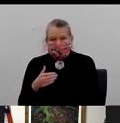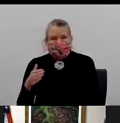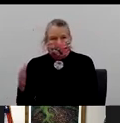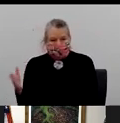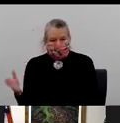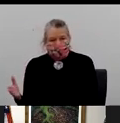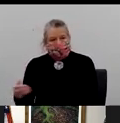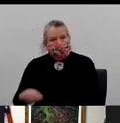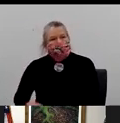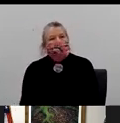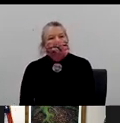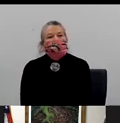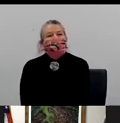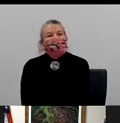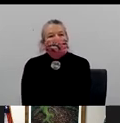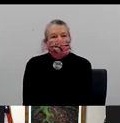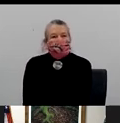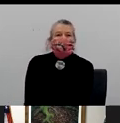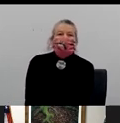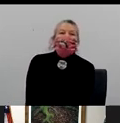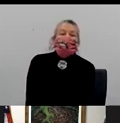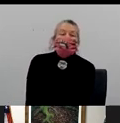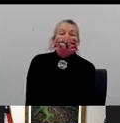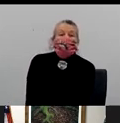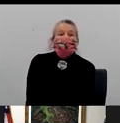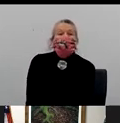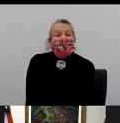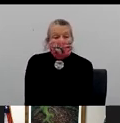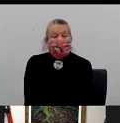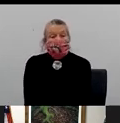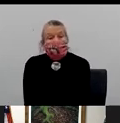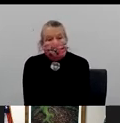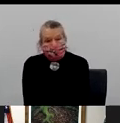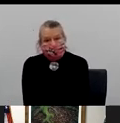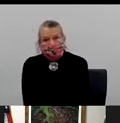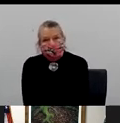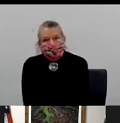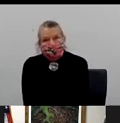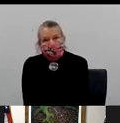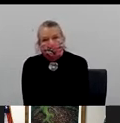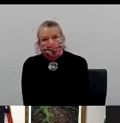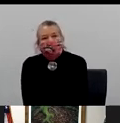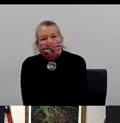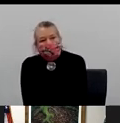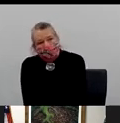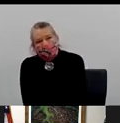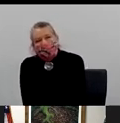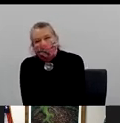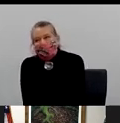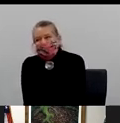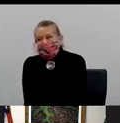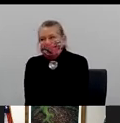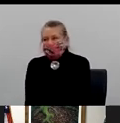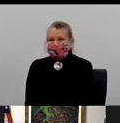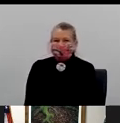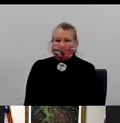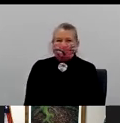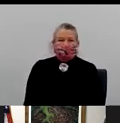please look forward to our announcements, which we anticipate the next session will be after the first of the year. Thank you so much.